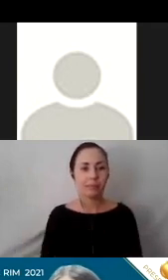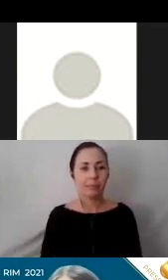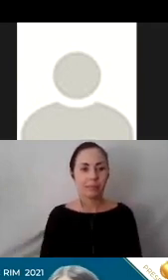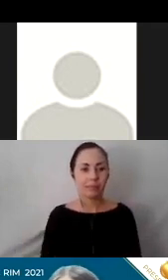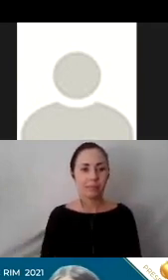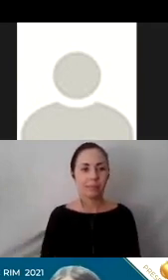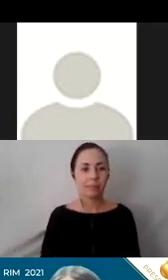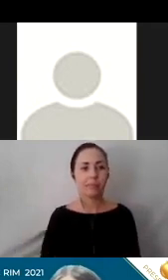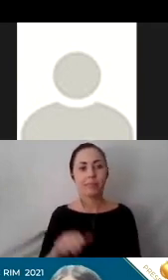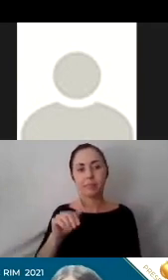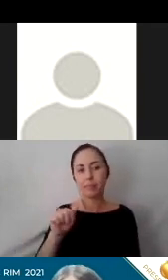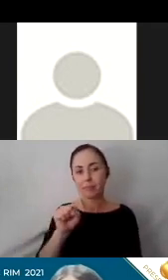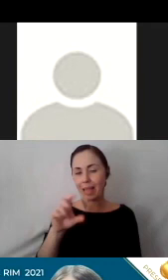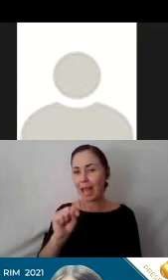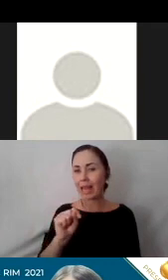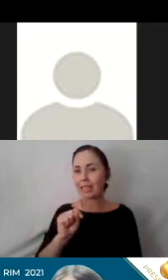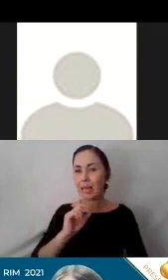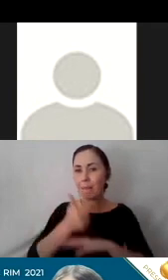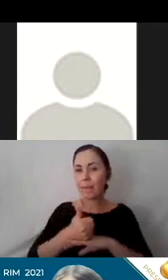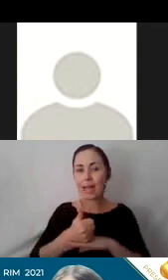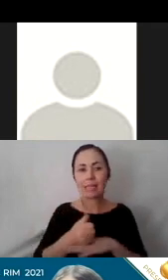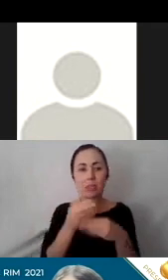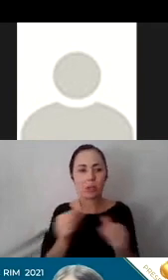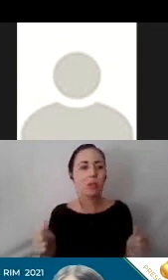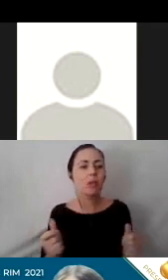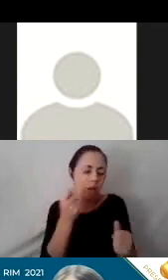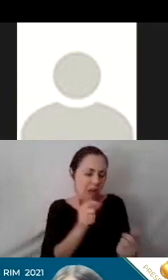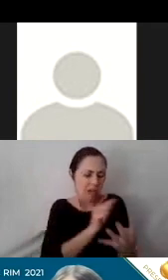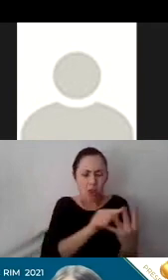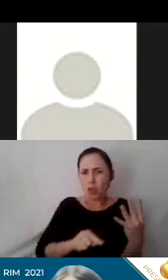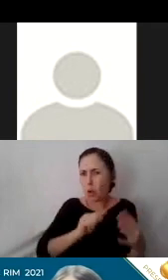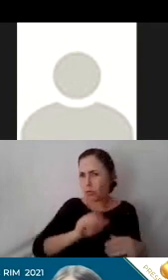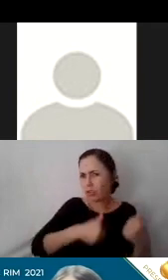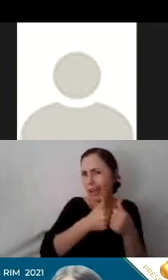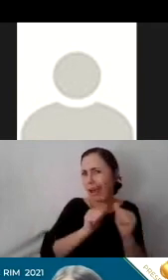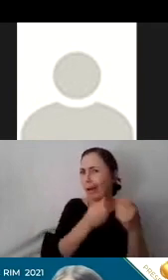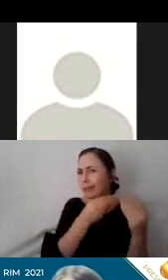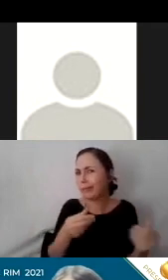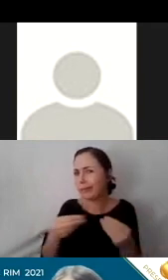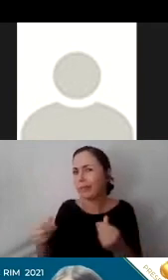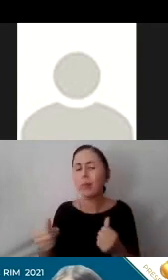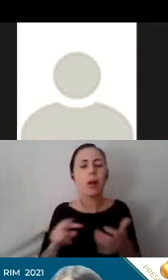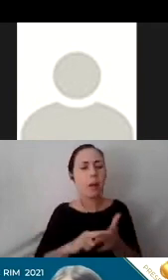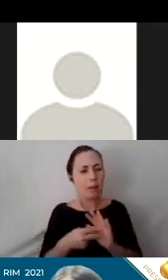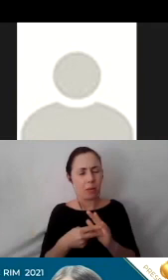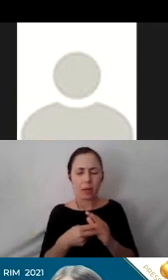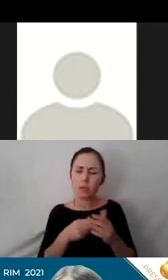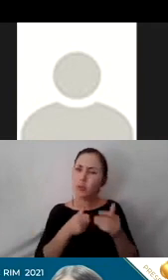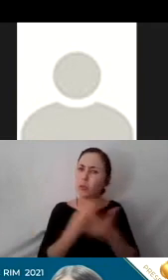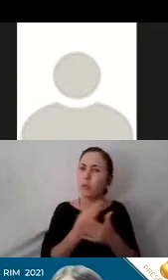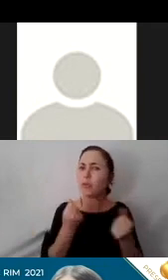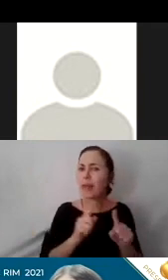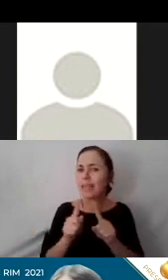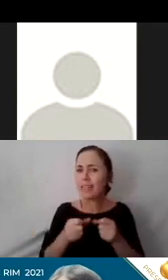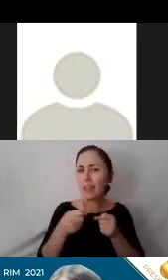Asset-based solutions. To address some of these challenges, we like to rely on a variety of problem-solving strategies and solutions.